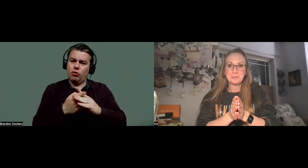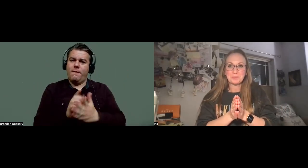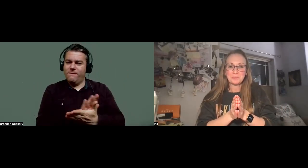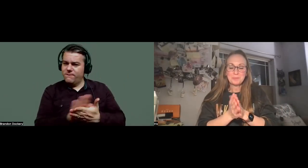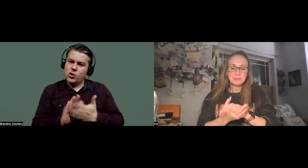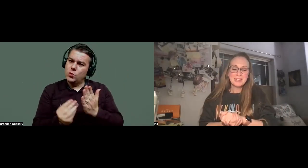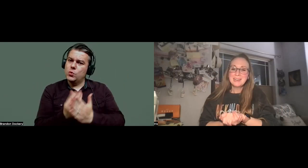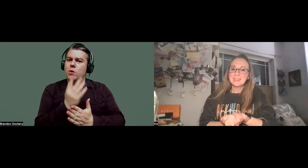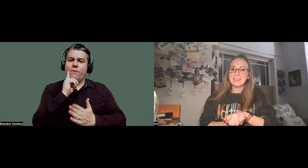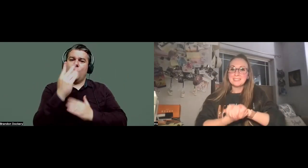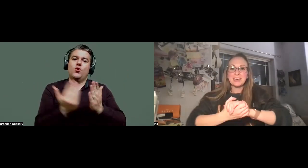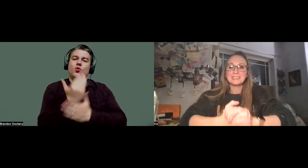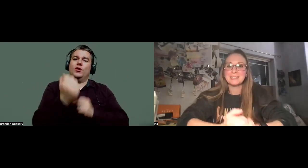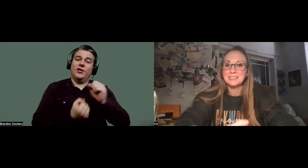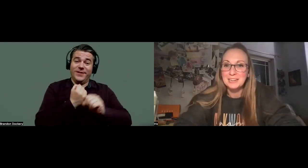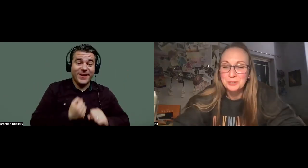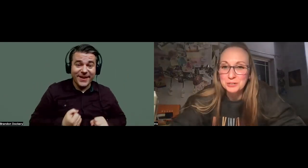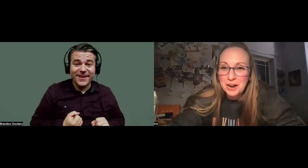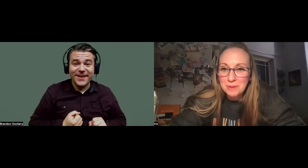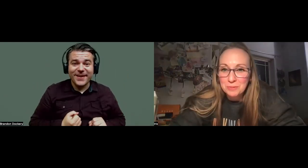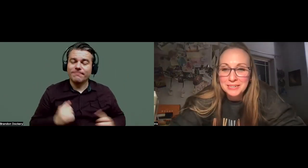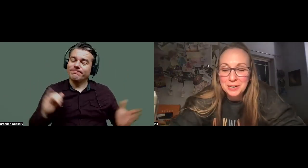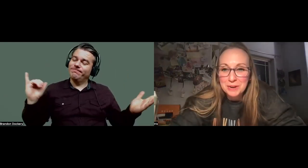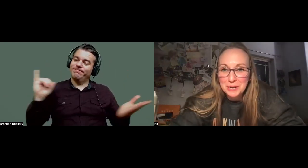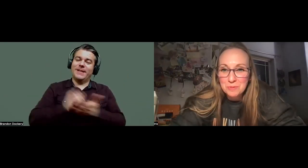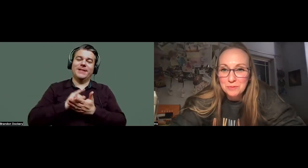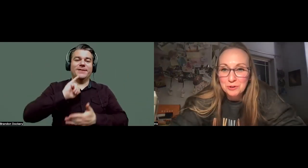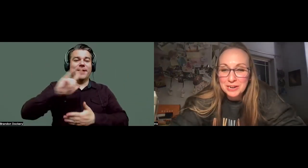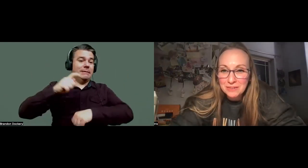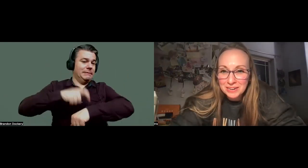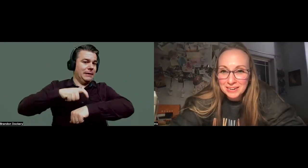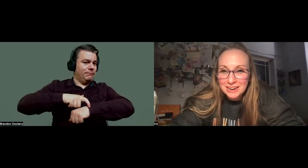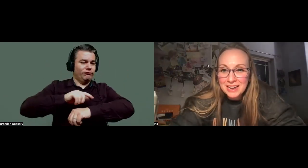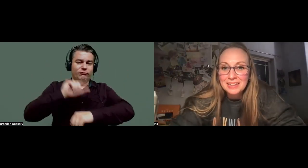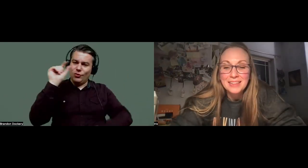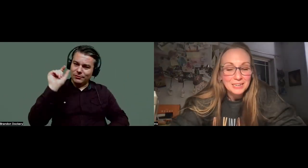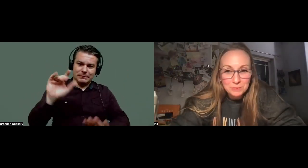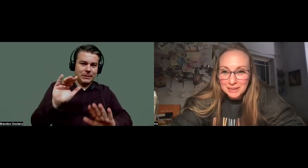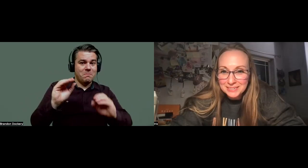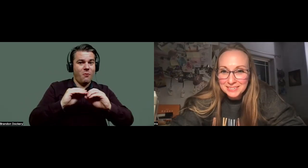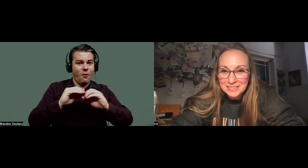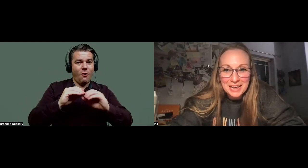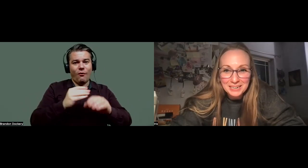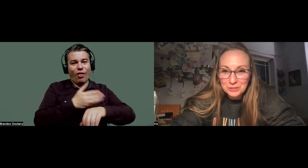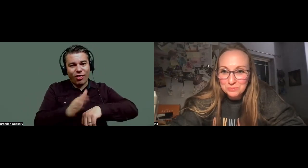year. Guys, that is it. That is our time. I don't want to take up any more of your evening. That is Plexus. That is the